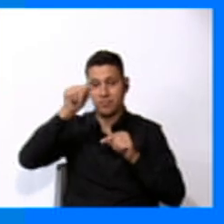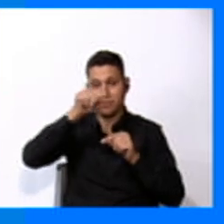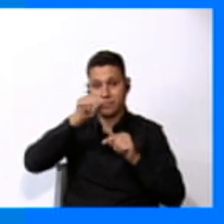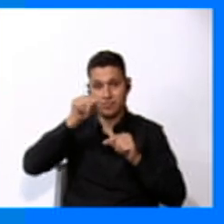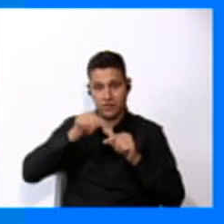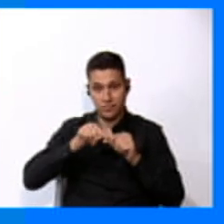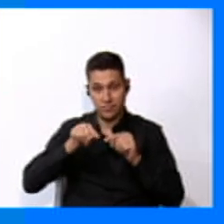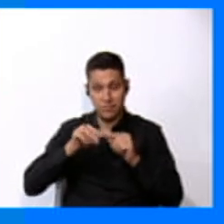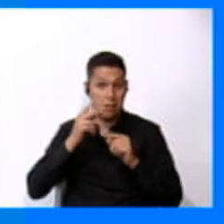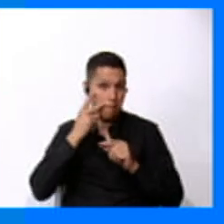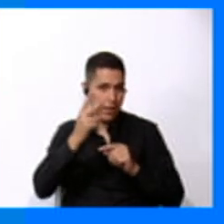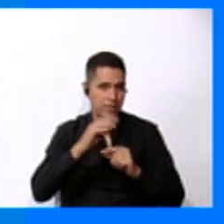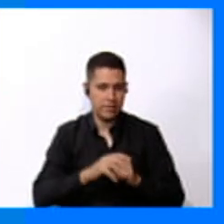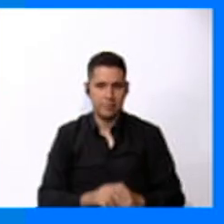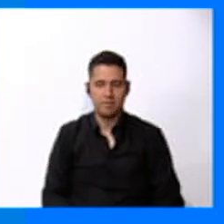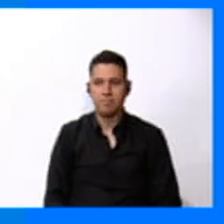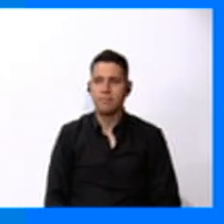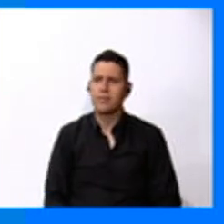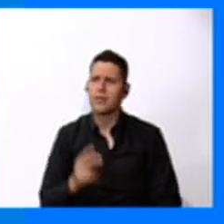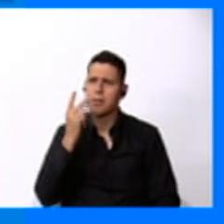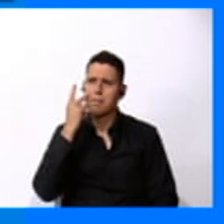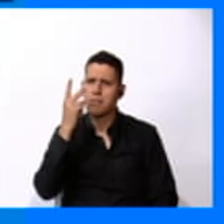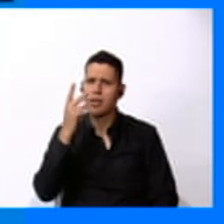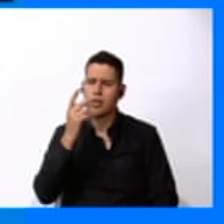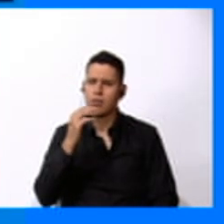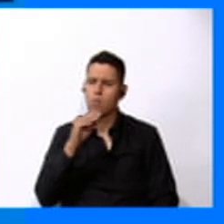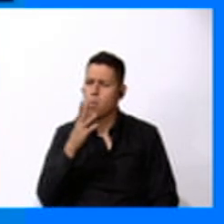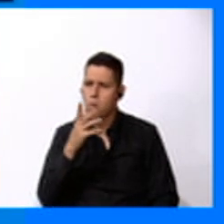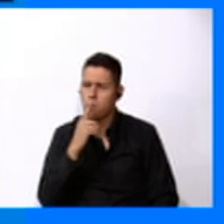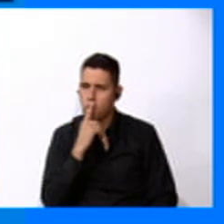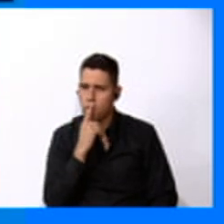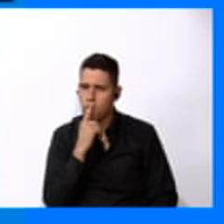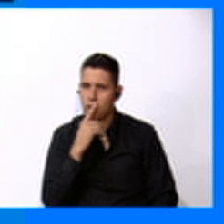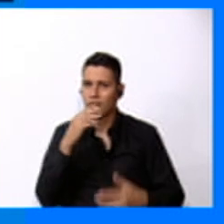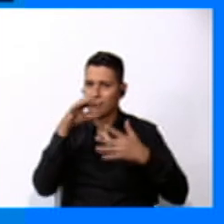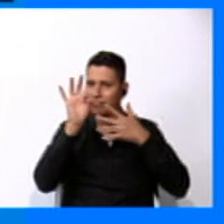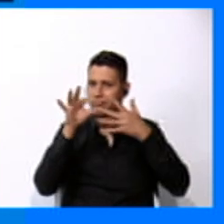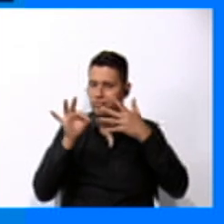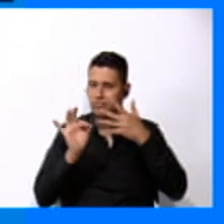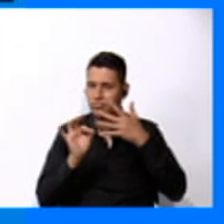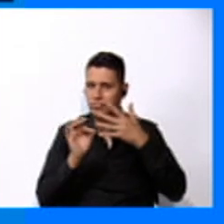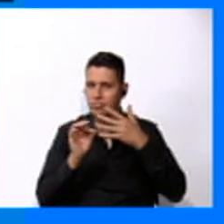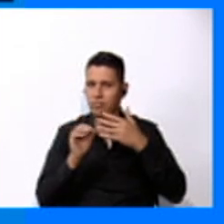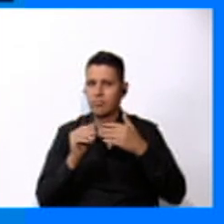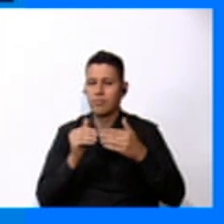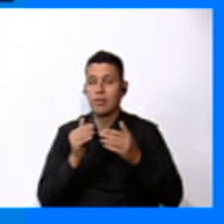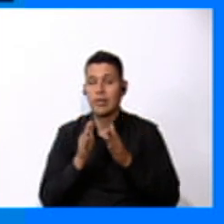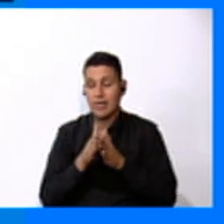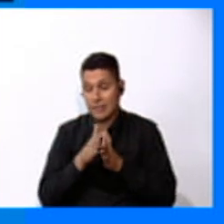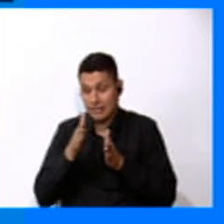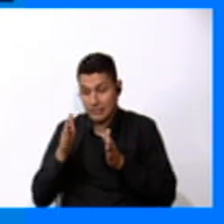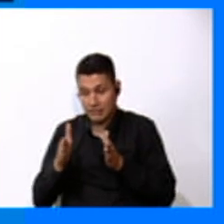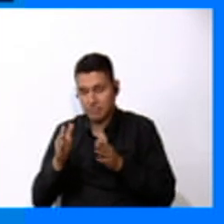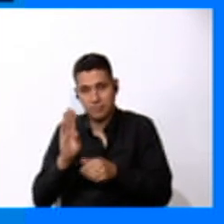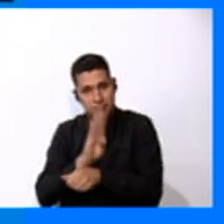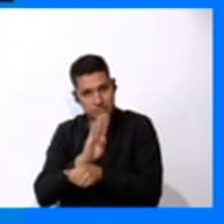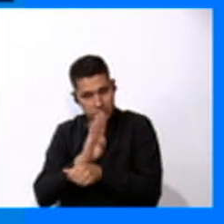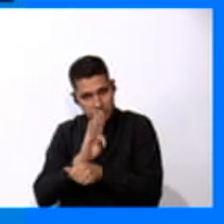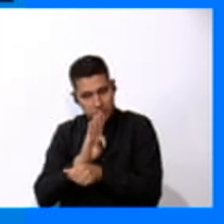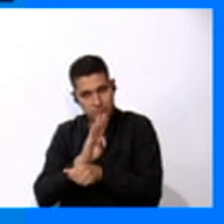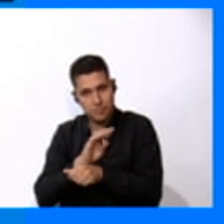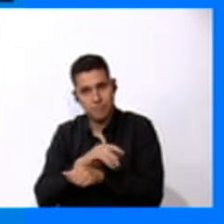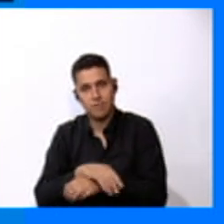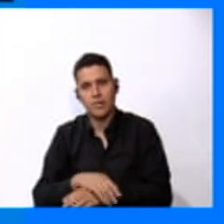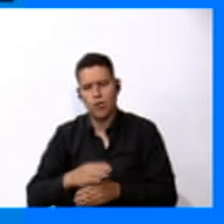Let's look at the options. Next to the bank? Go